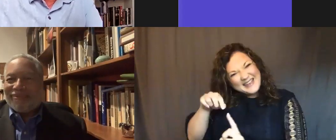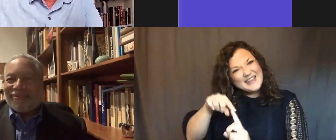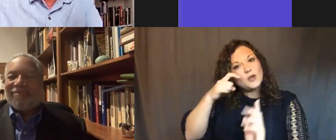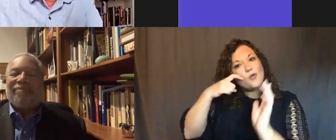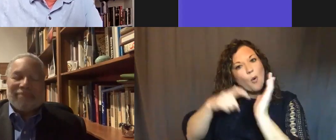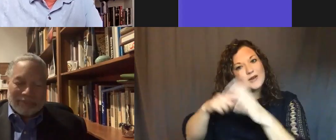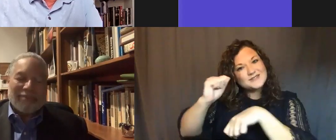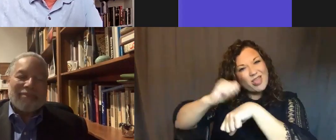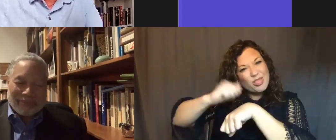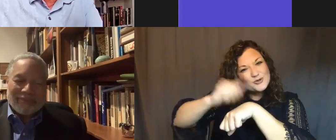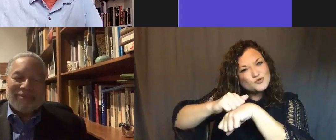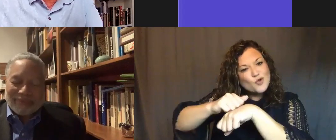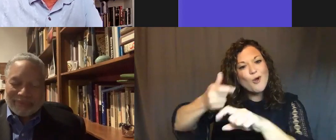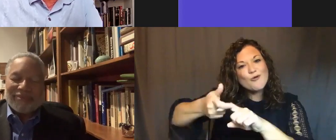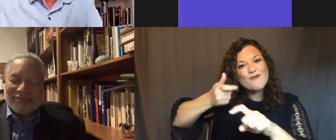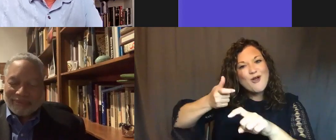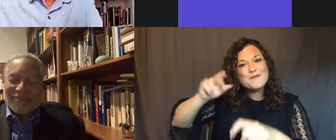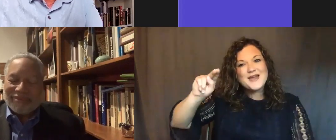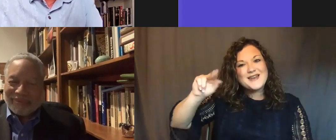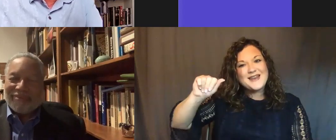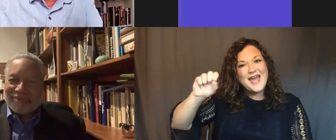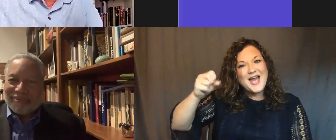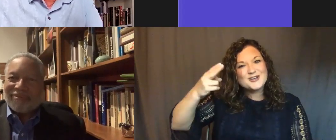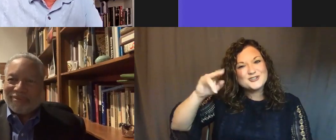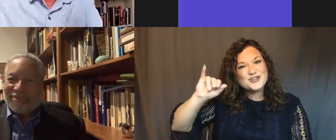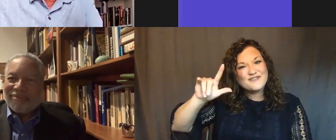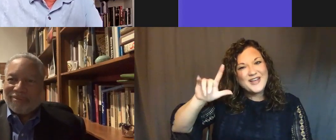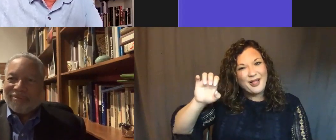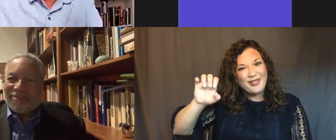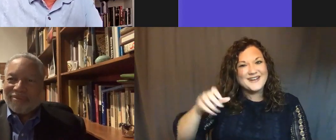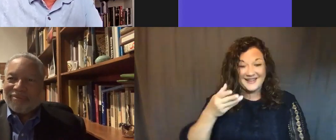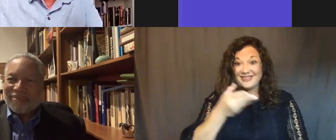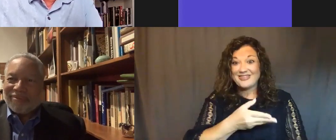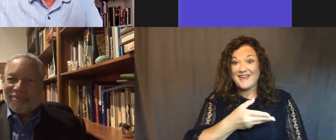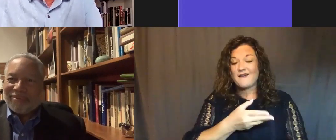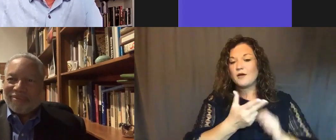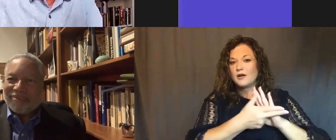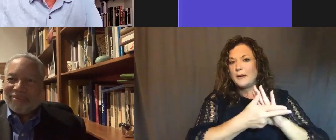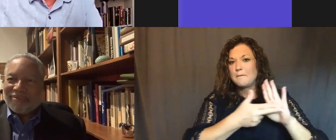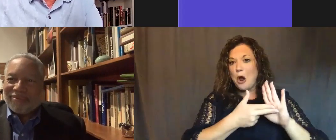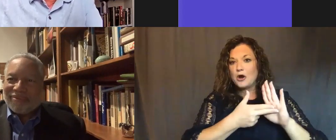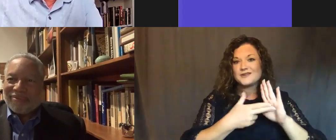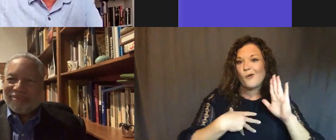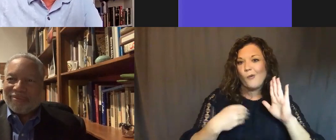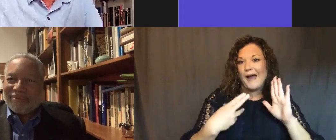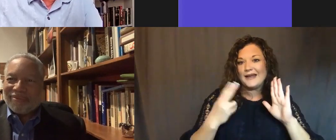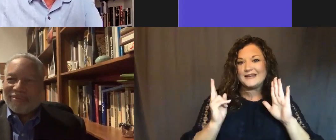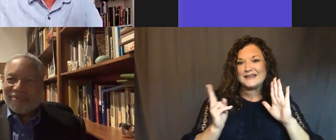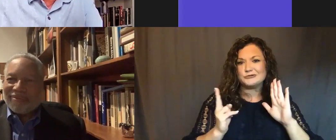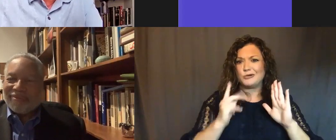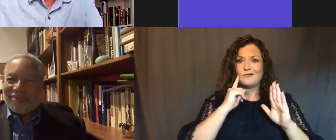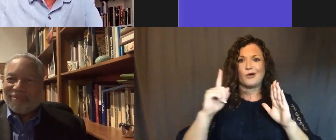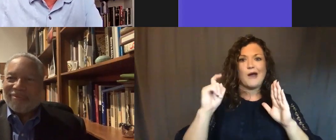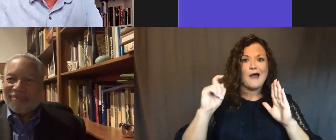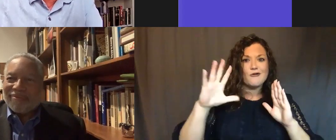from Nashville that was there and had been marked in white history for 150